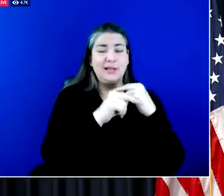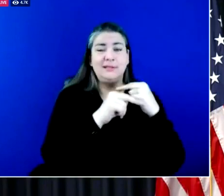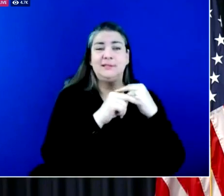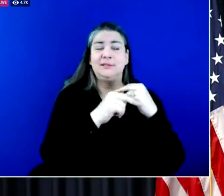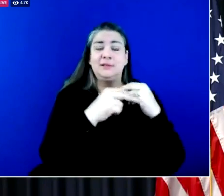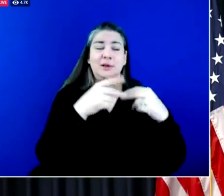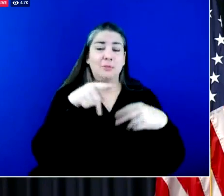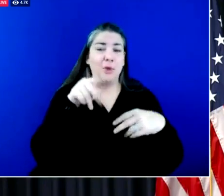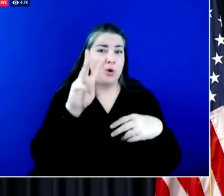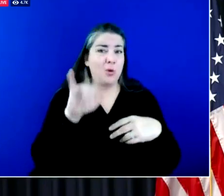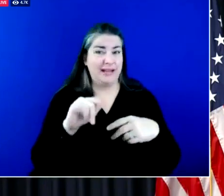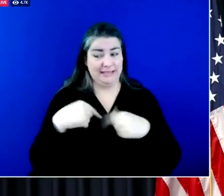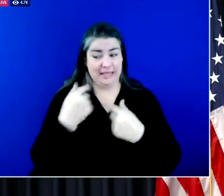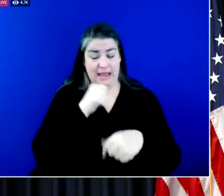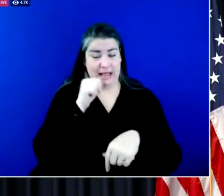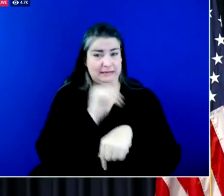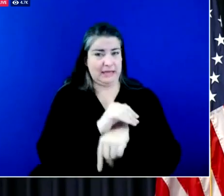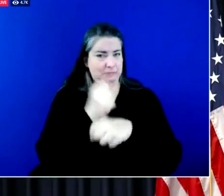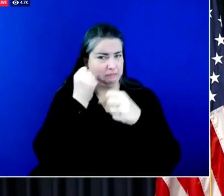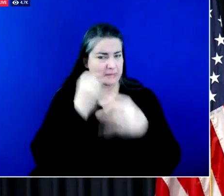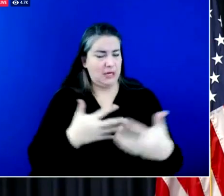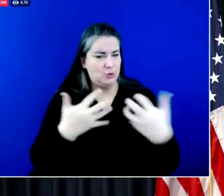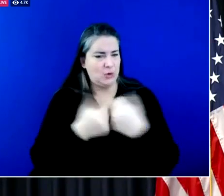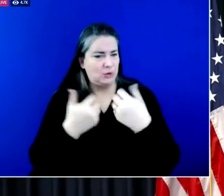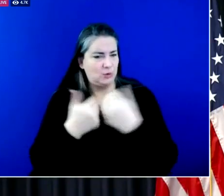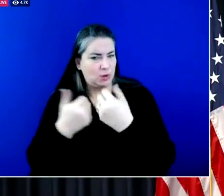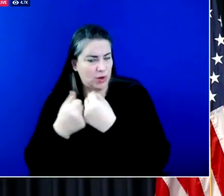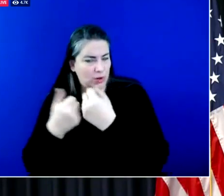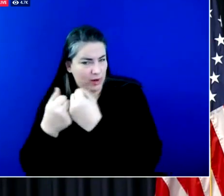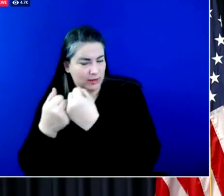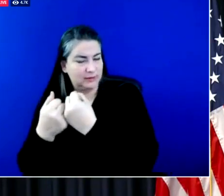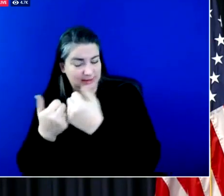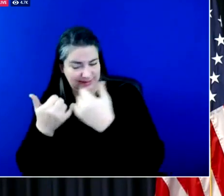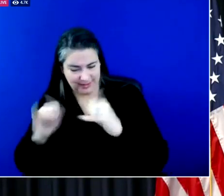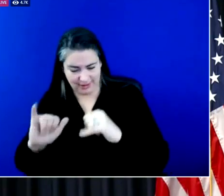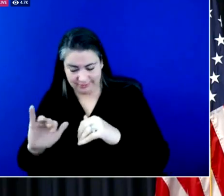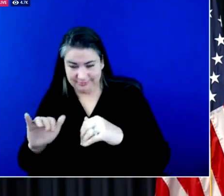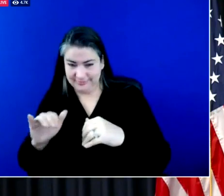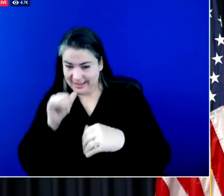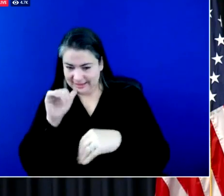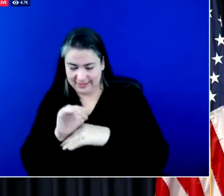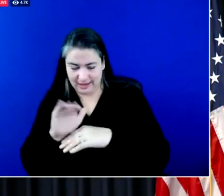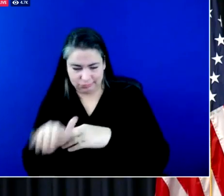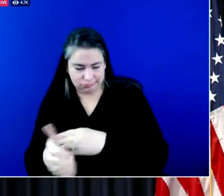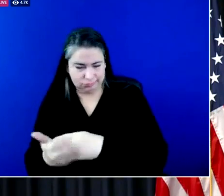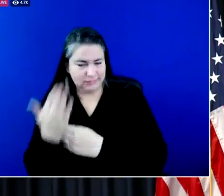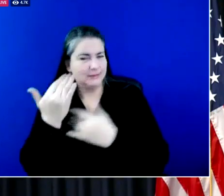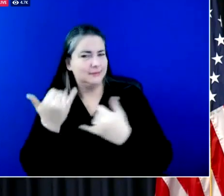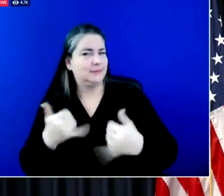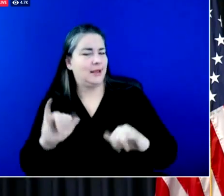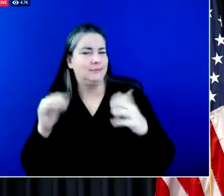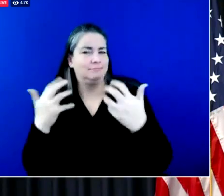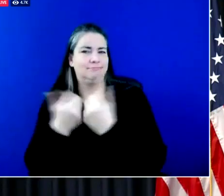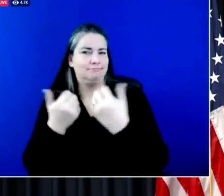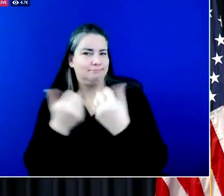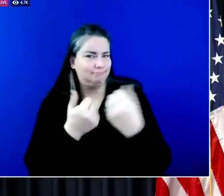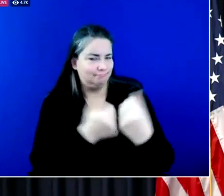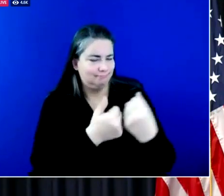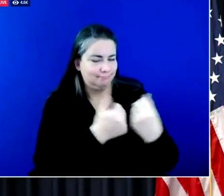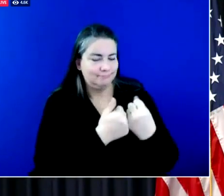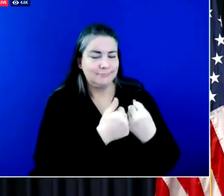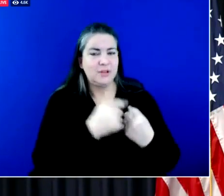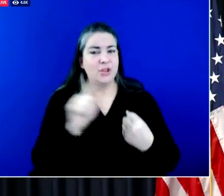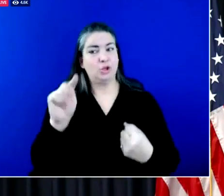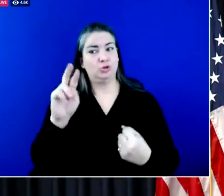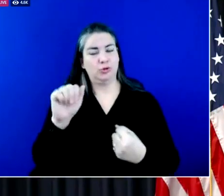last night and continuing into this morning. Transportation crews aggressively treated roads throughout the night as the weather